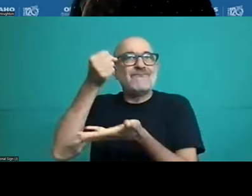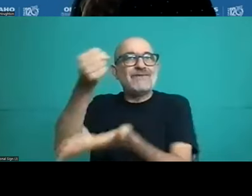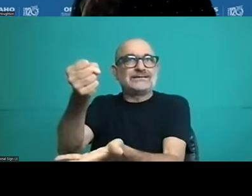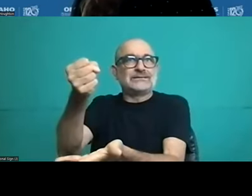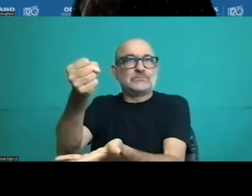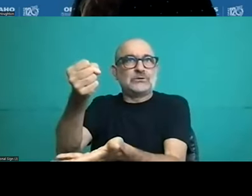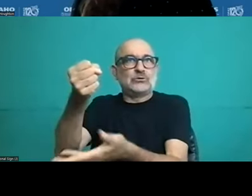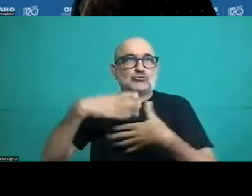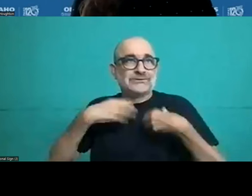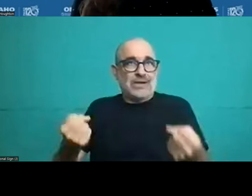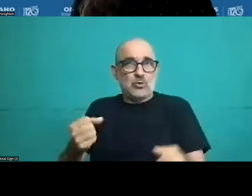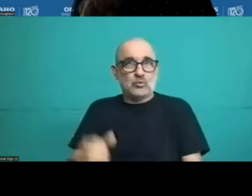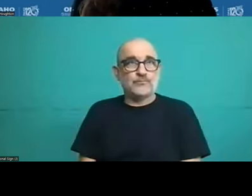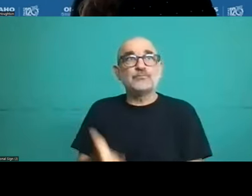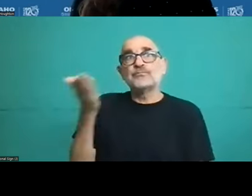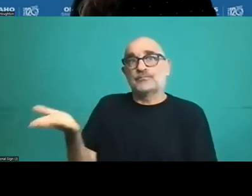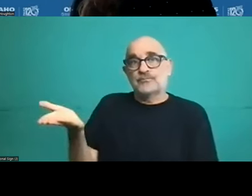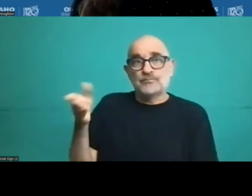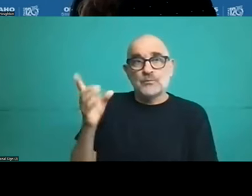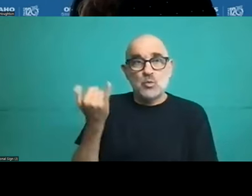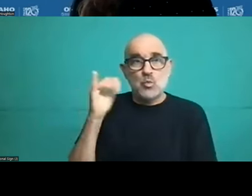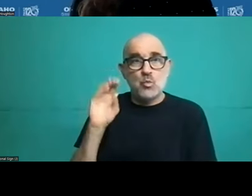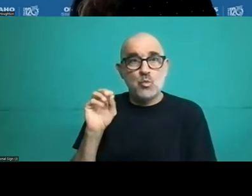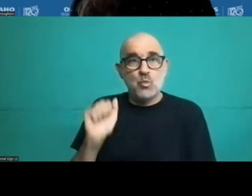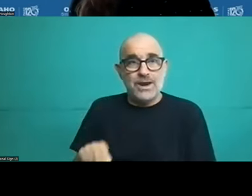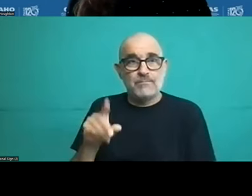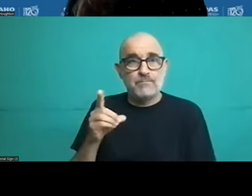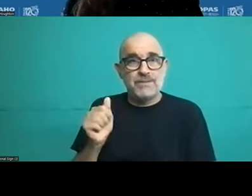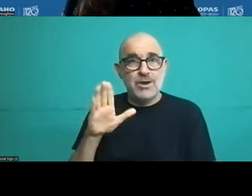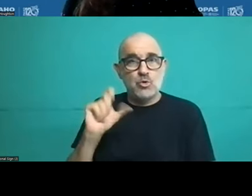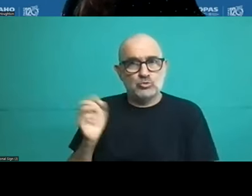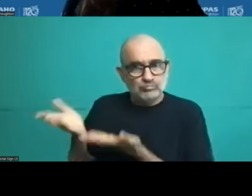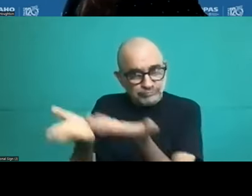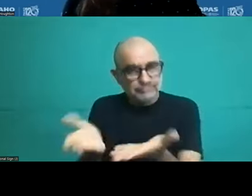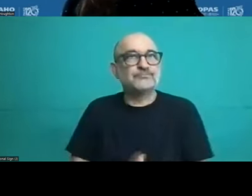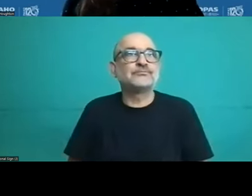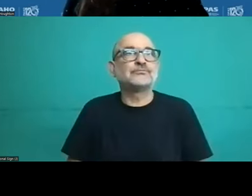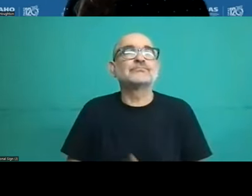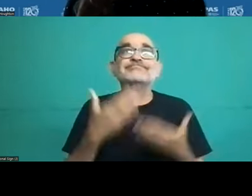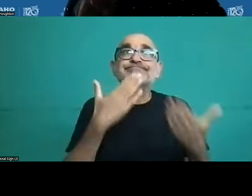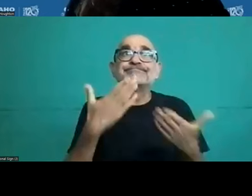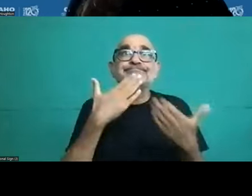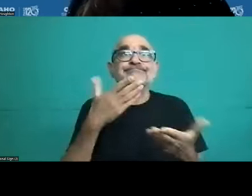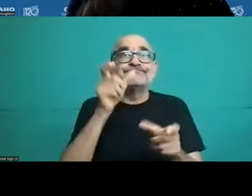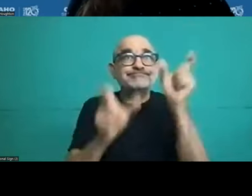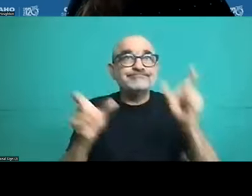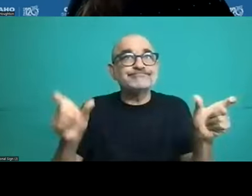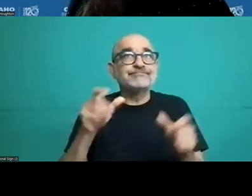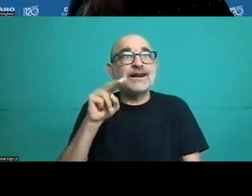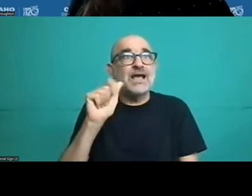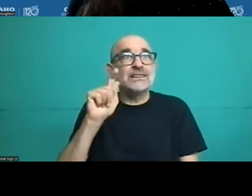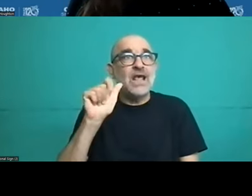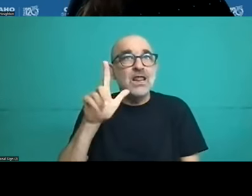Juan Pablo and thanks very much for those words, Natalia and thanks